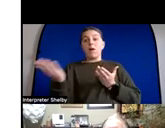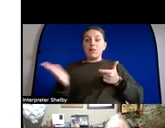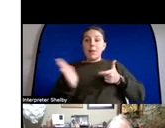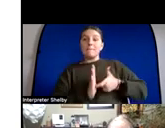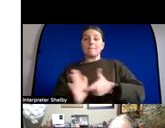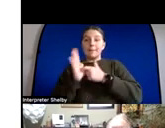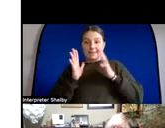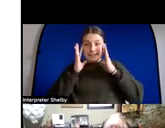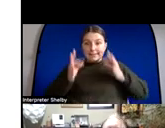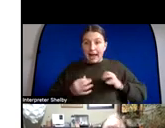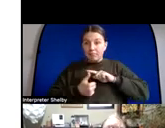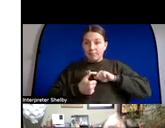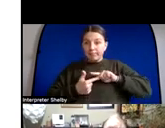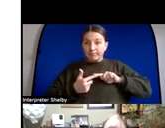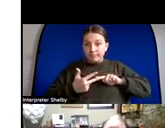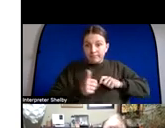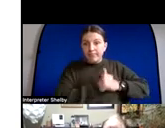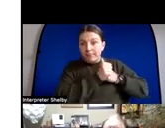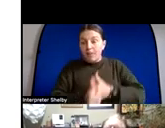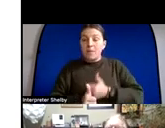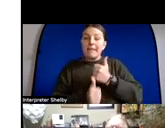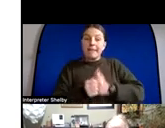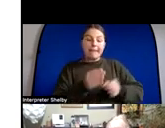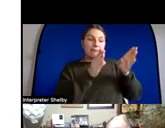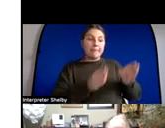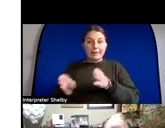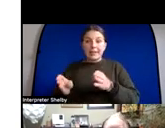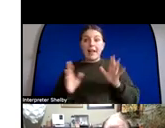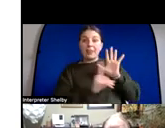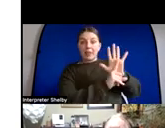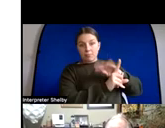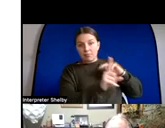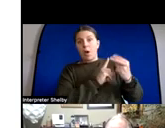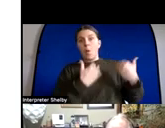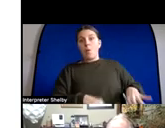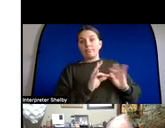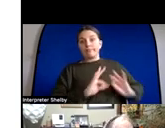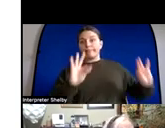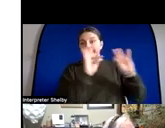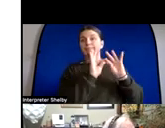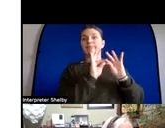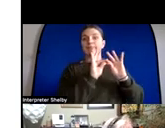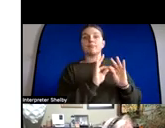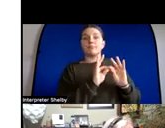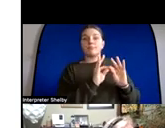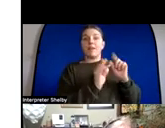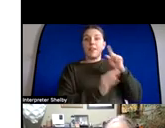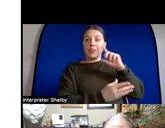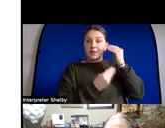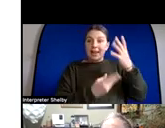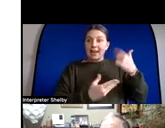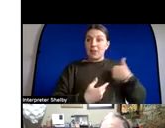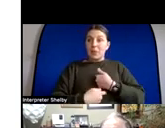these decisions each individual matters in a network based on the data produced by all of us